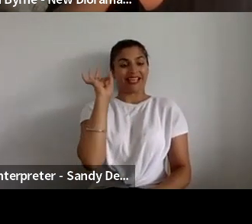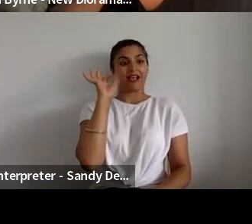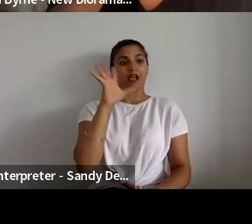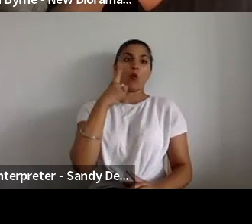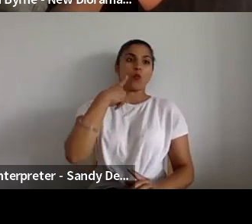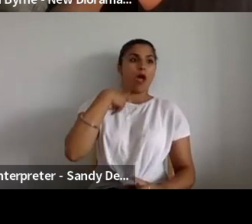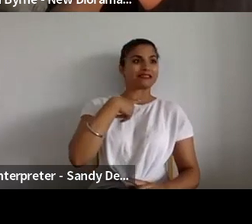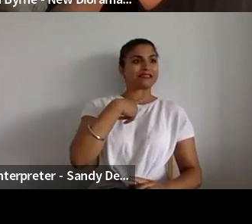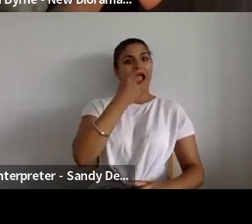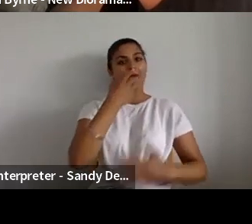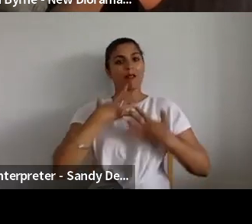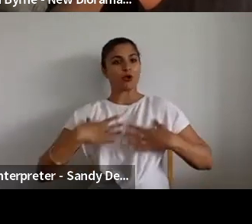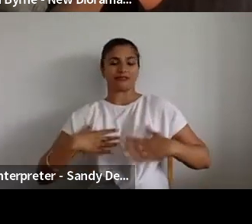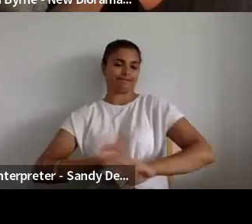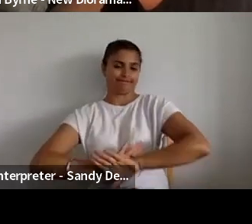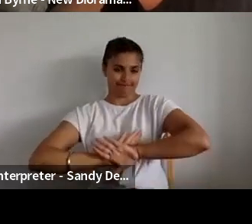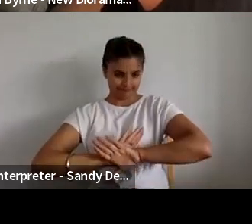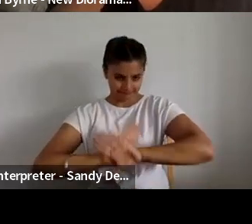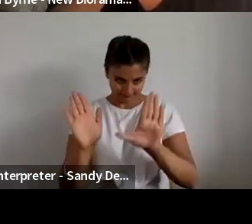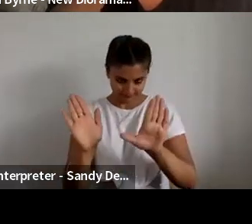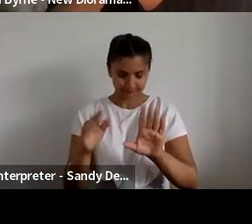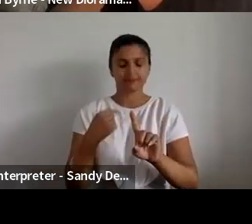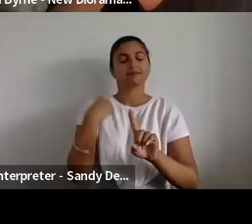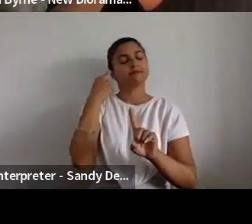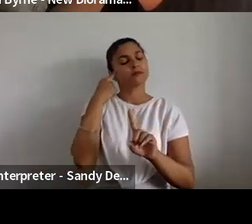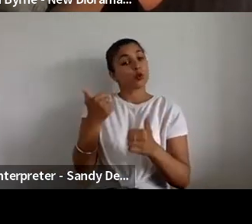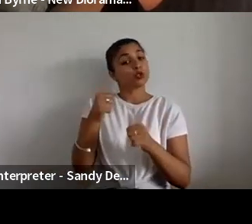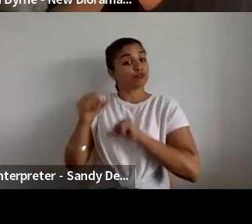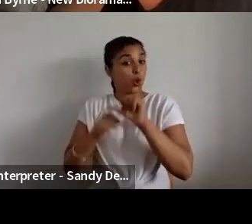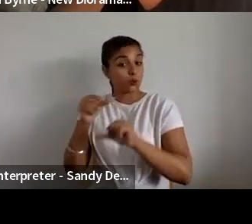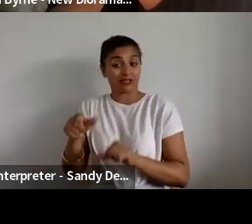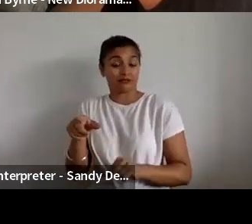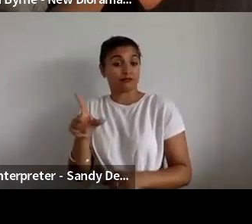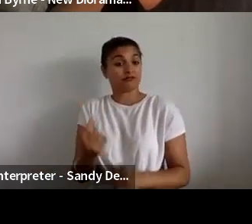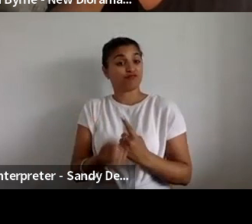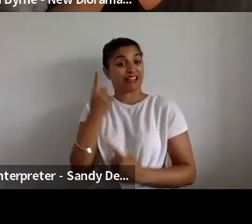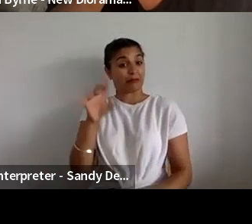we think it was a successful process for us and for the applicants overall.